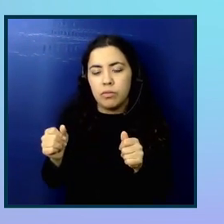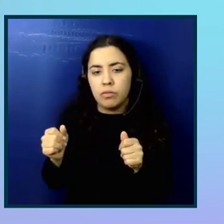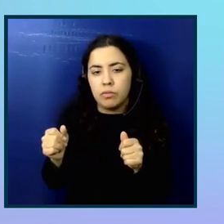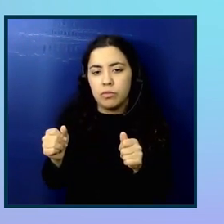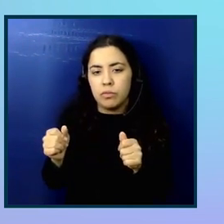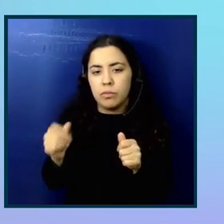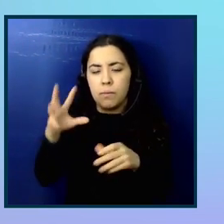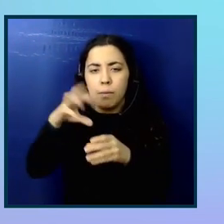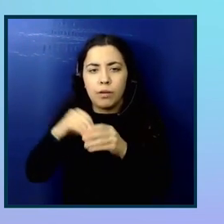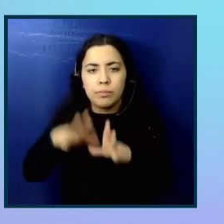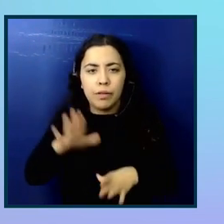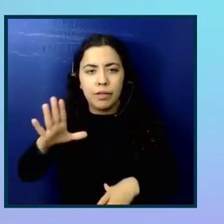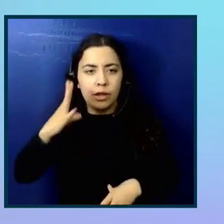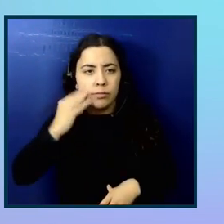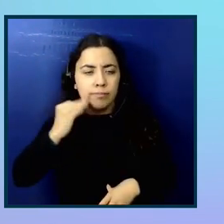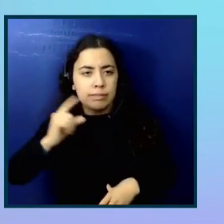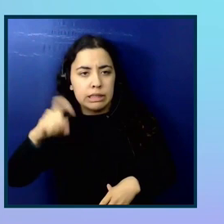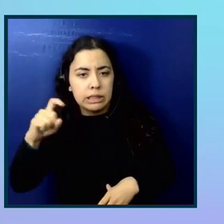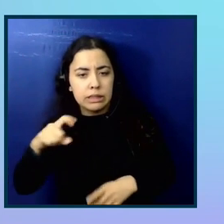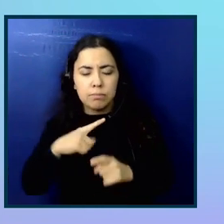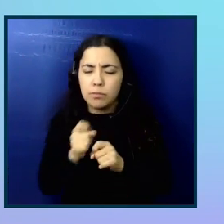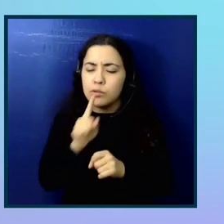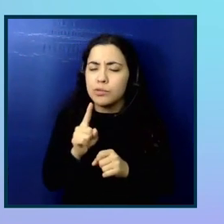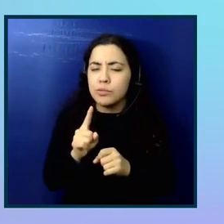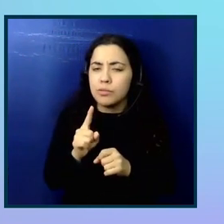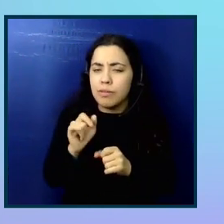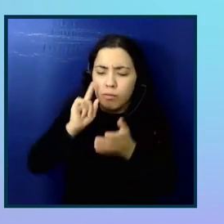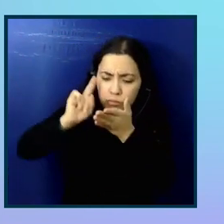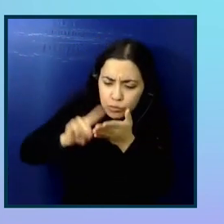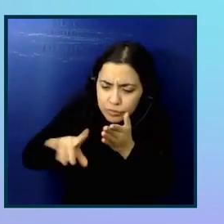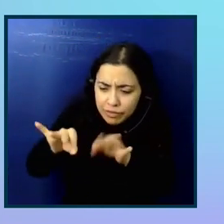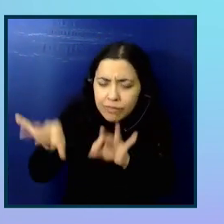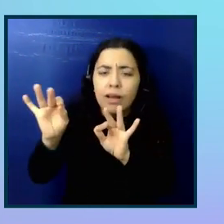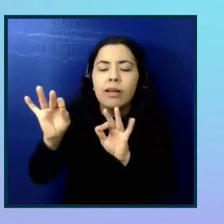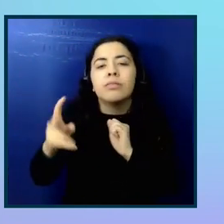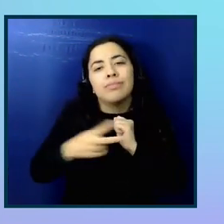making sure that data is secure and managed correctly, I think is the main thing.